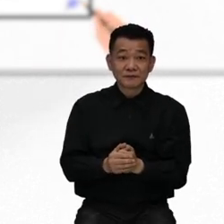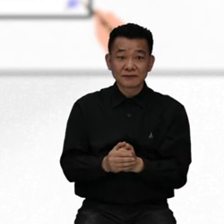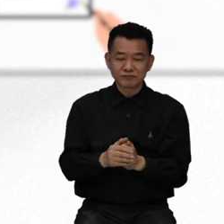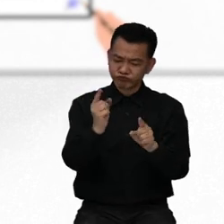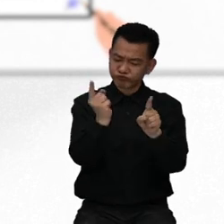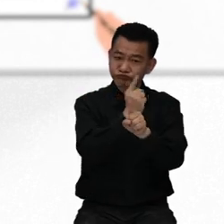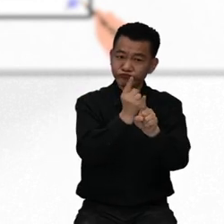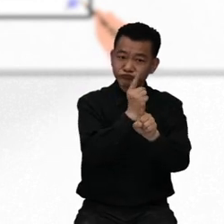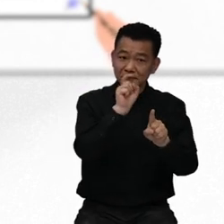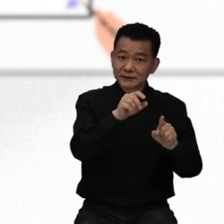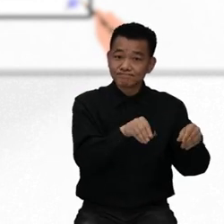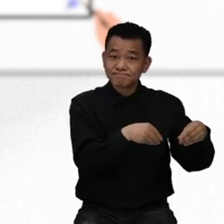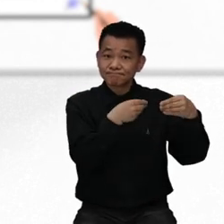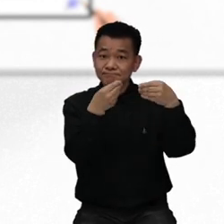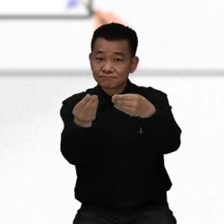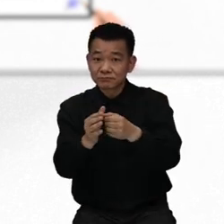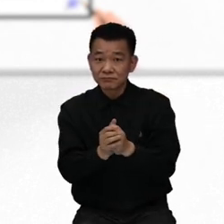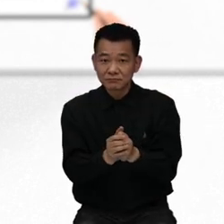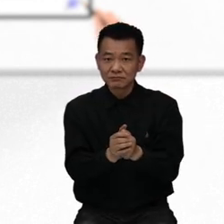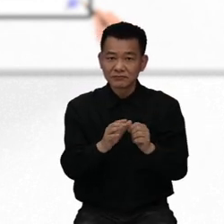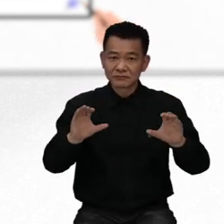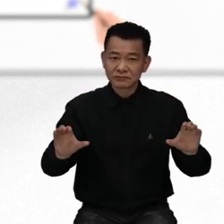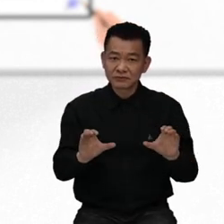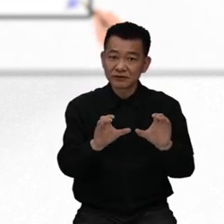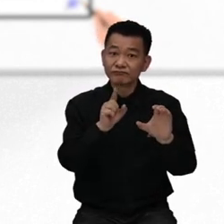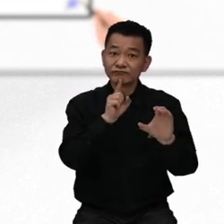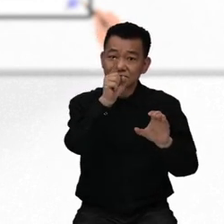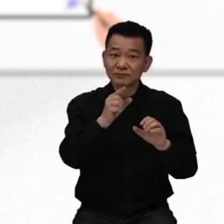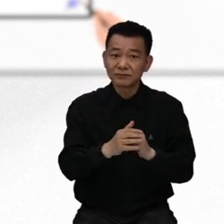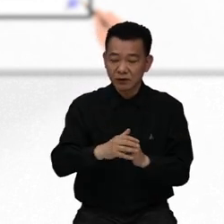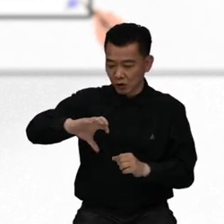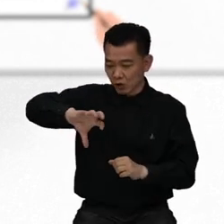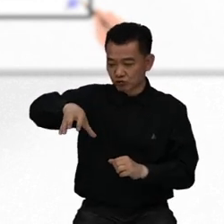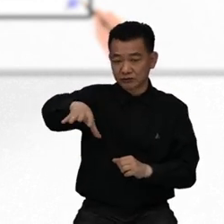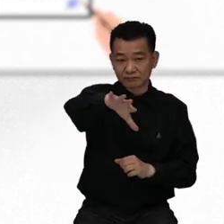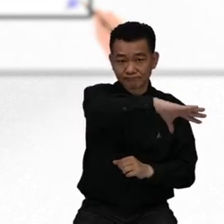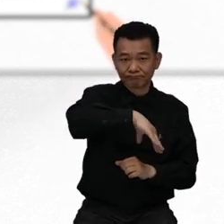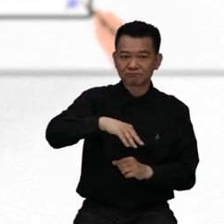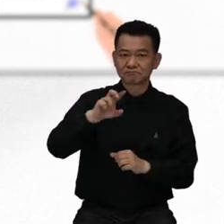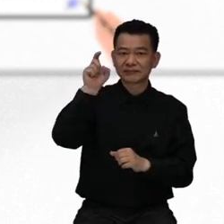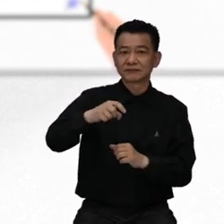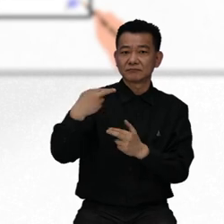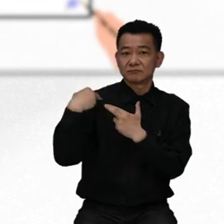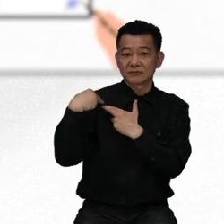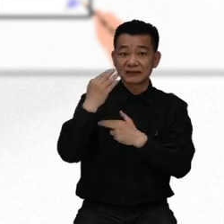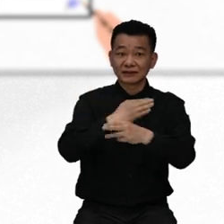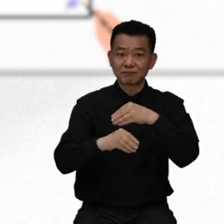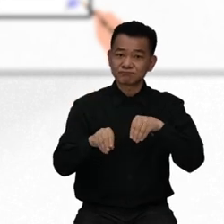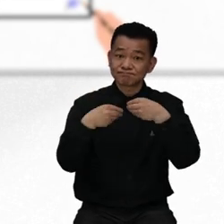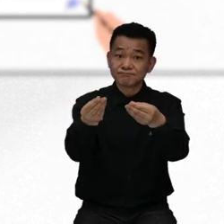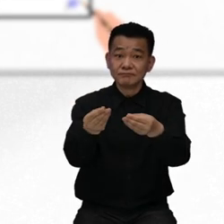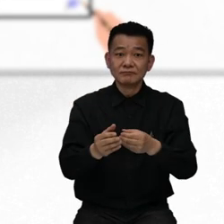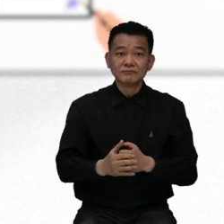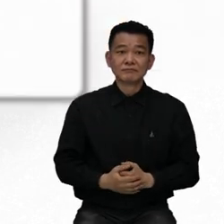Convention on the Rights of Persons with Disabilities is the responsibility of the state parties.